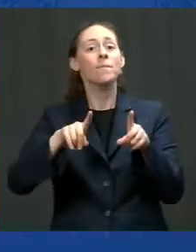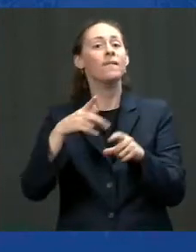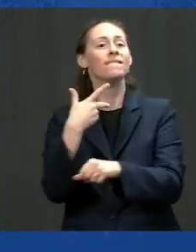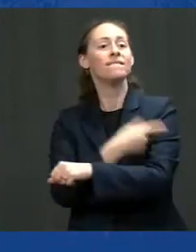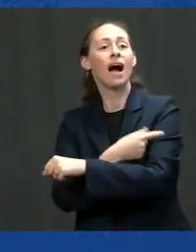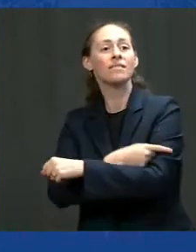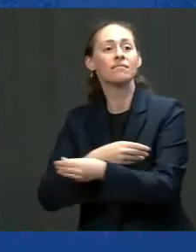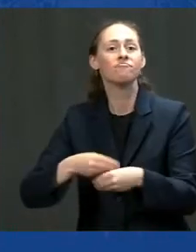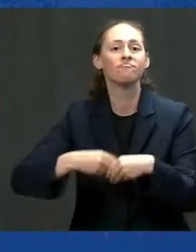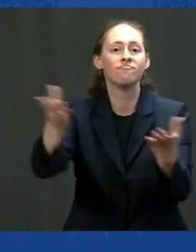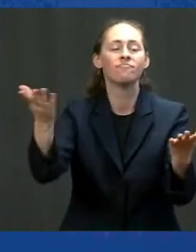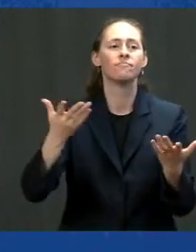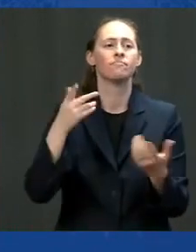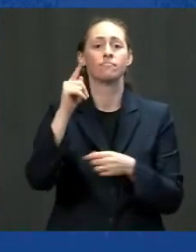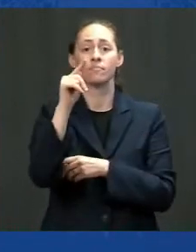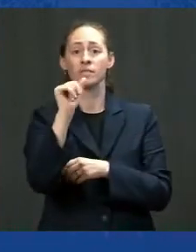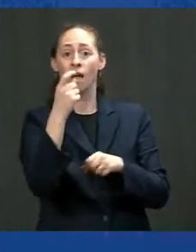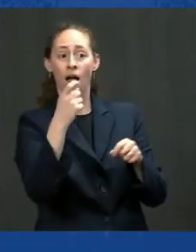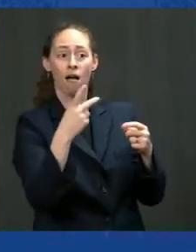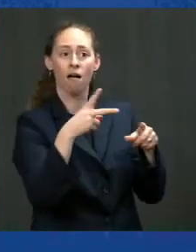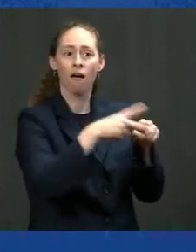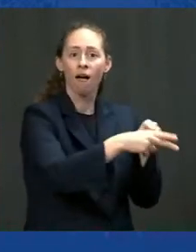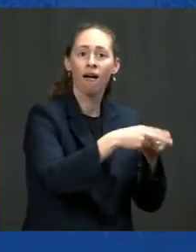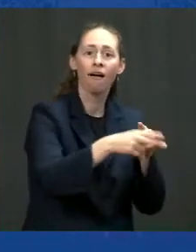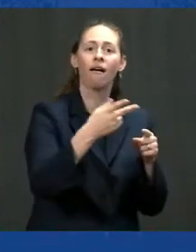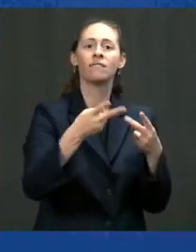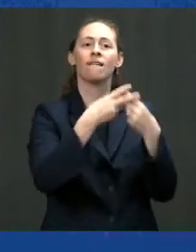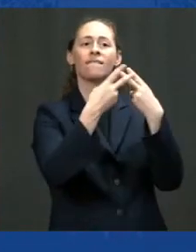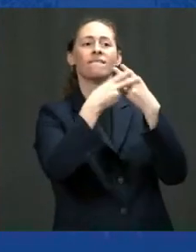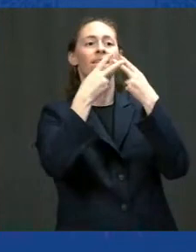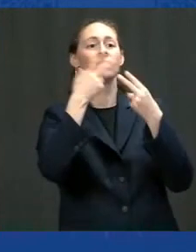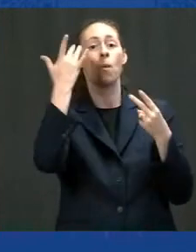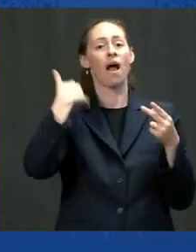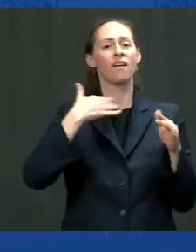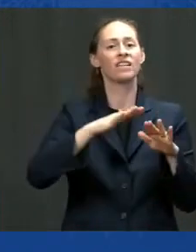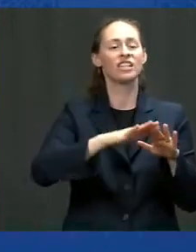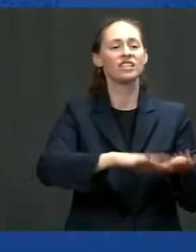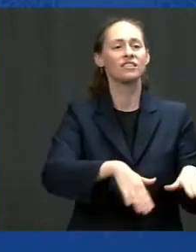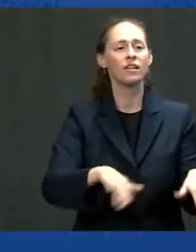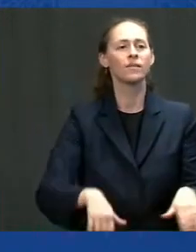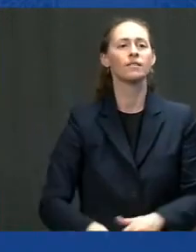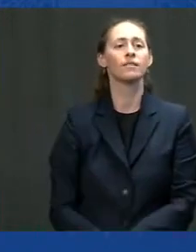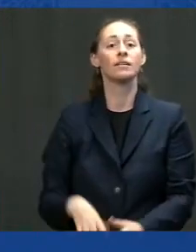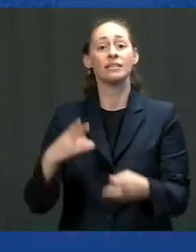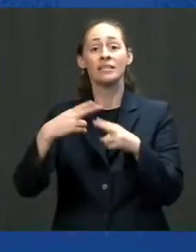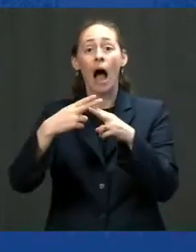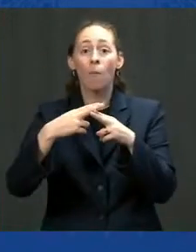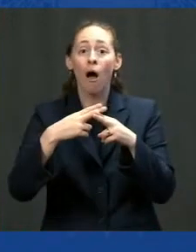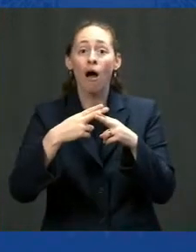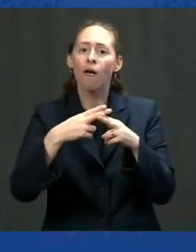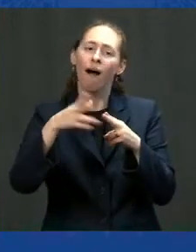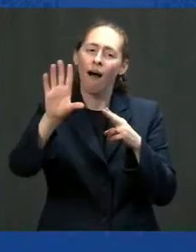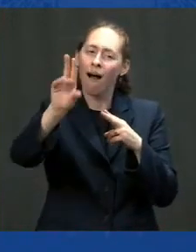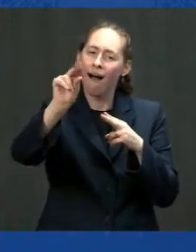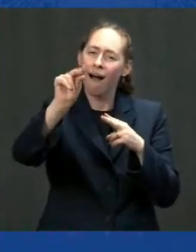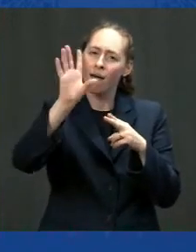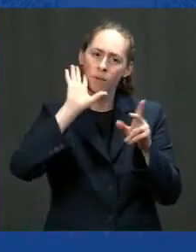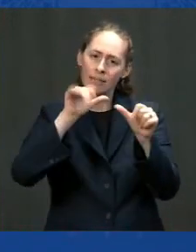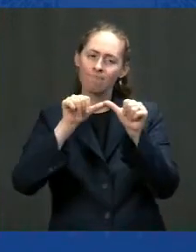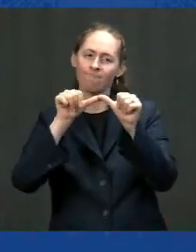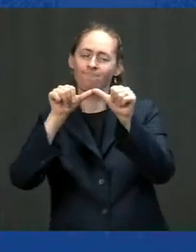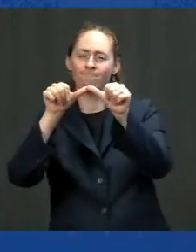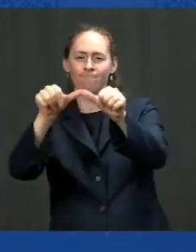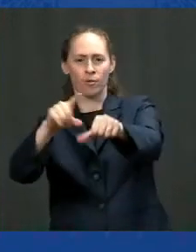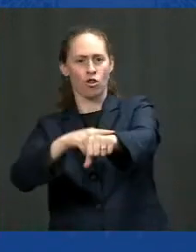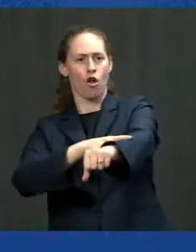we designed our strategy not only to provide a temporary boost but to lay the foundation for a long-term boom